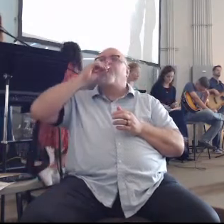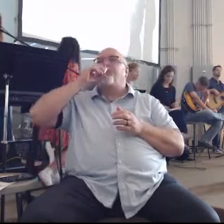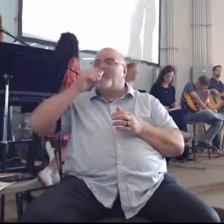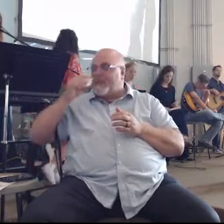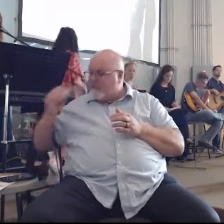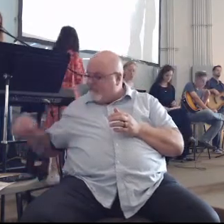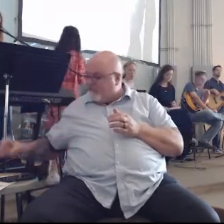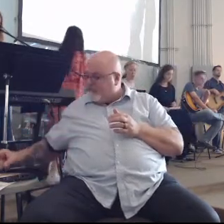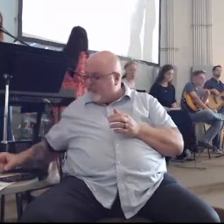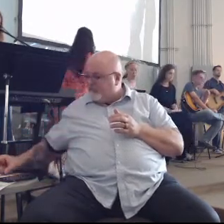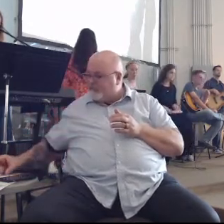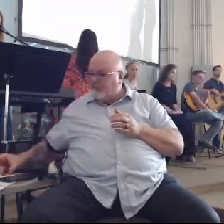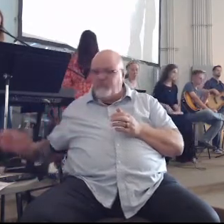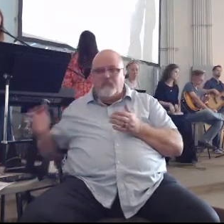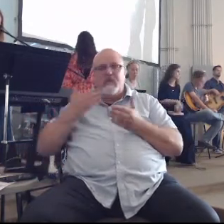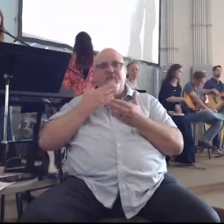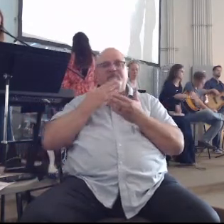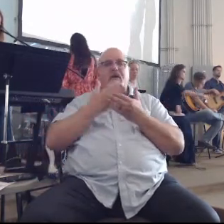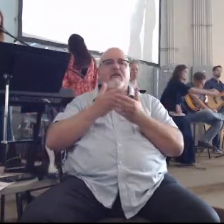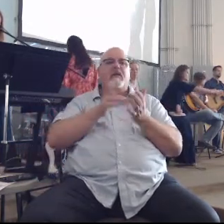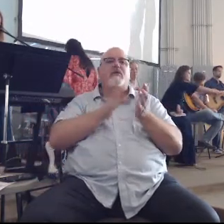thank you Jesus that you are